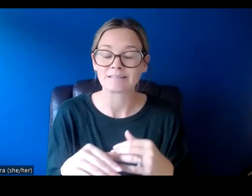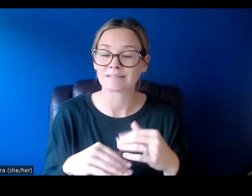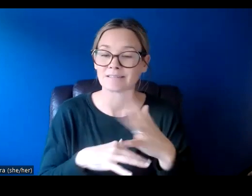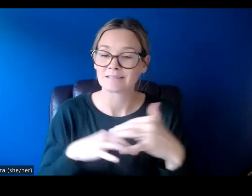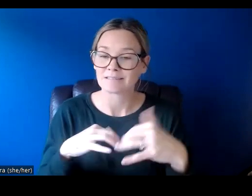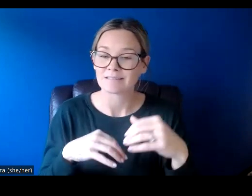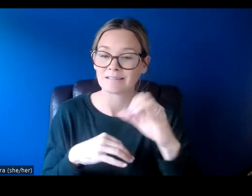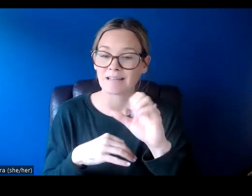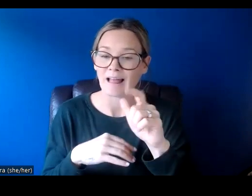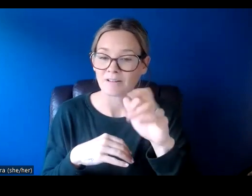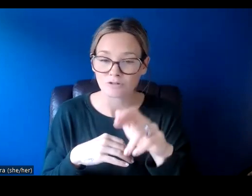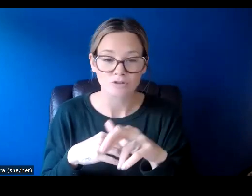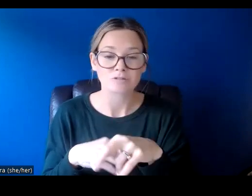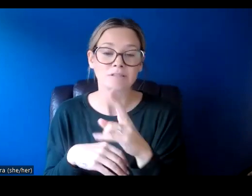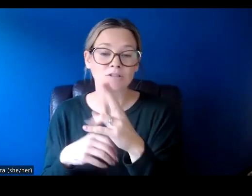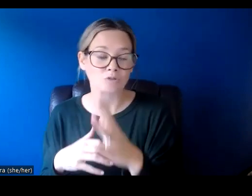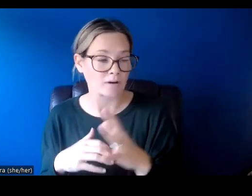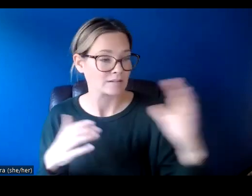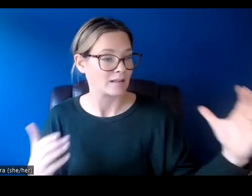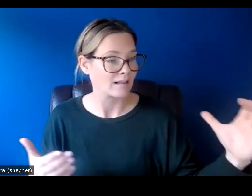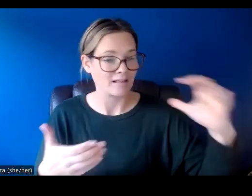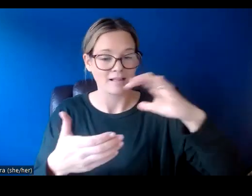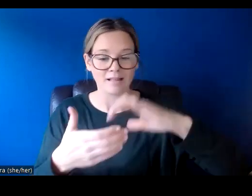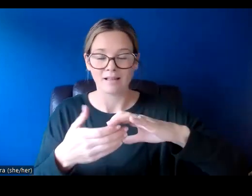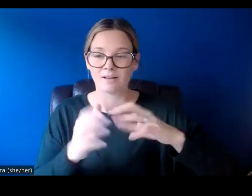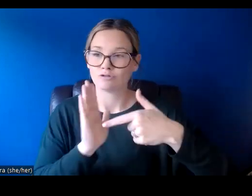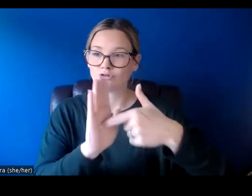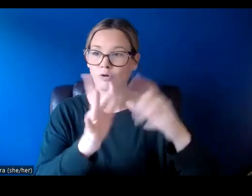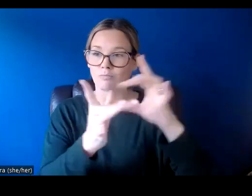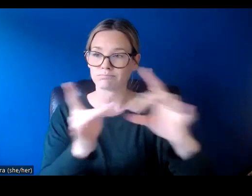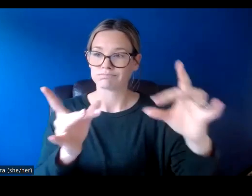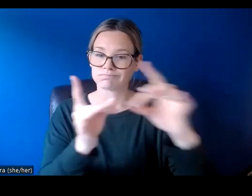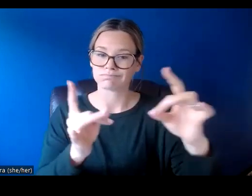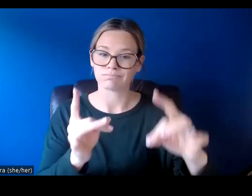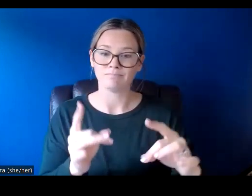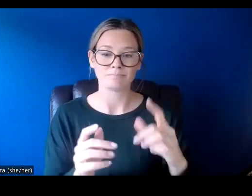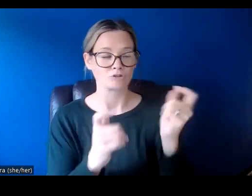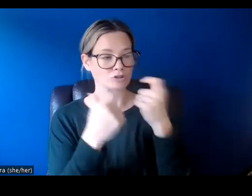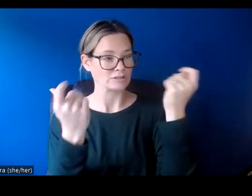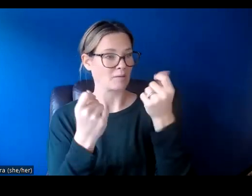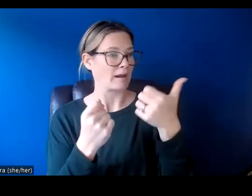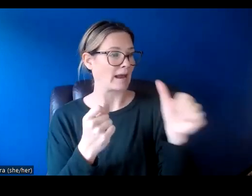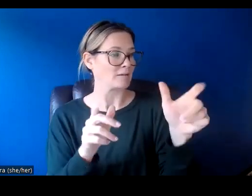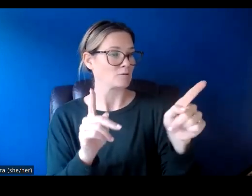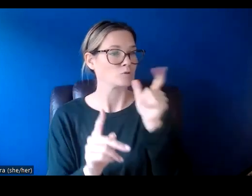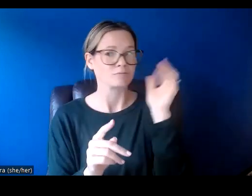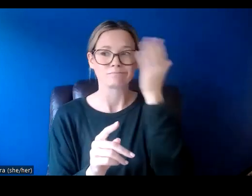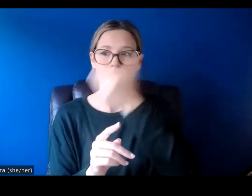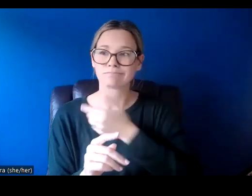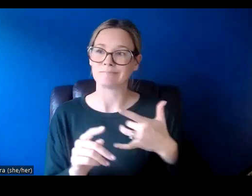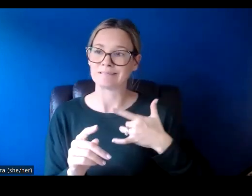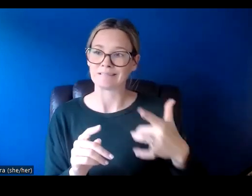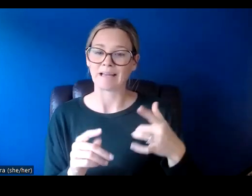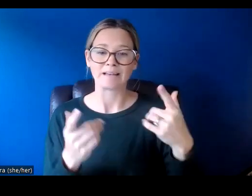a project that connects people to places and spaces in different ways. Or celebrate overlooked people and events and the